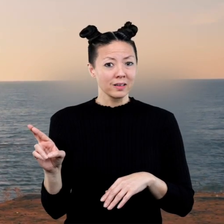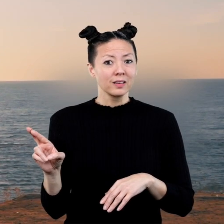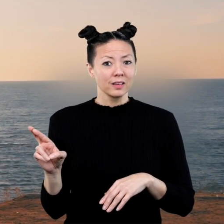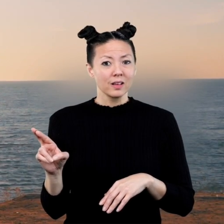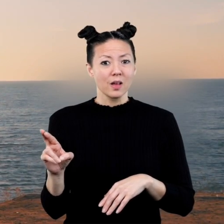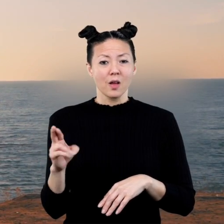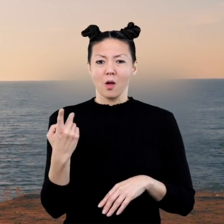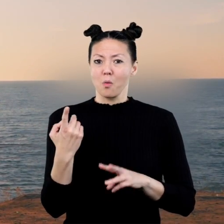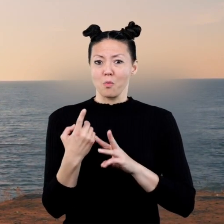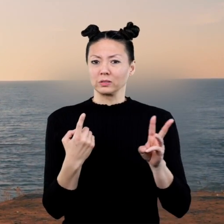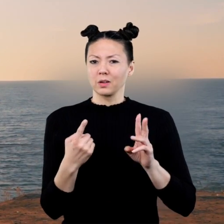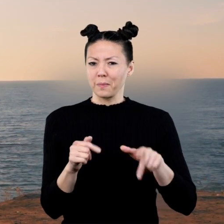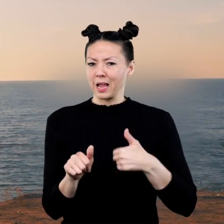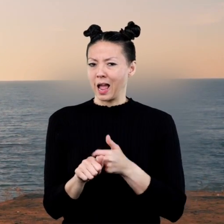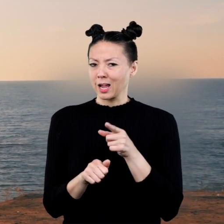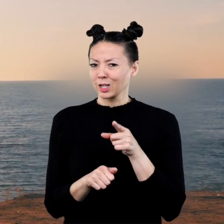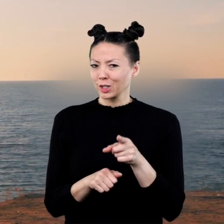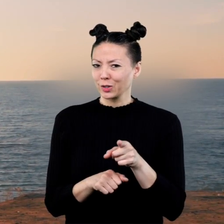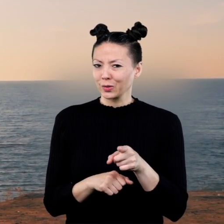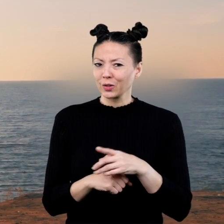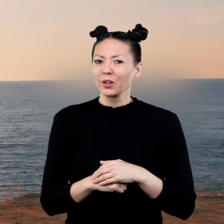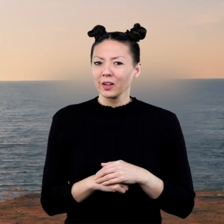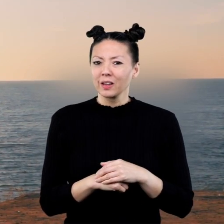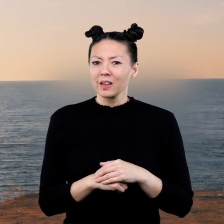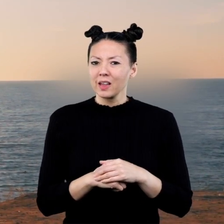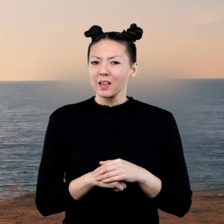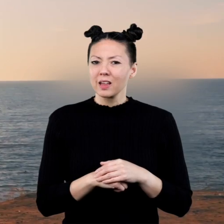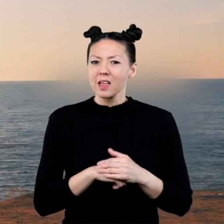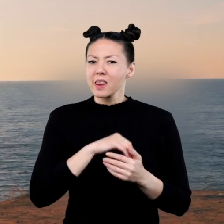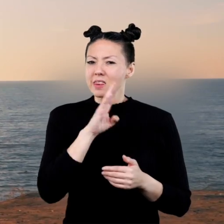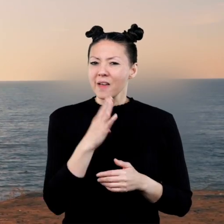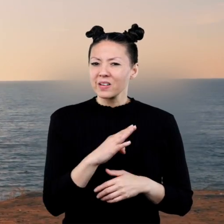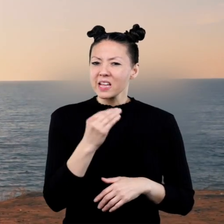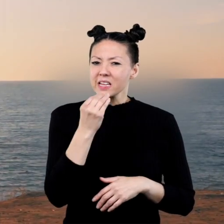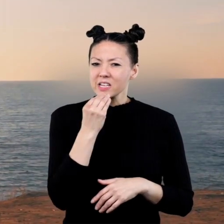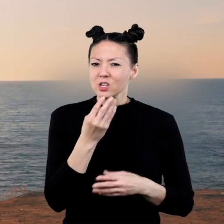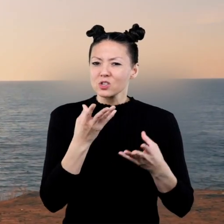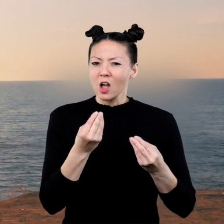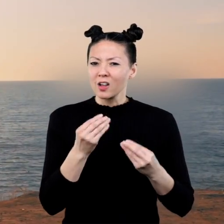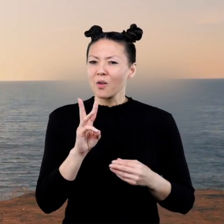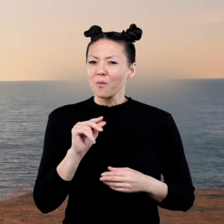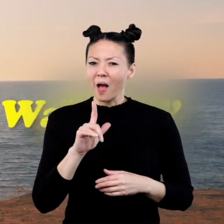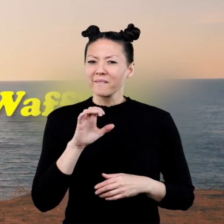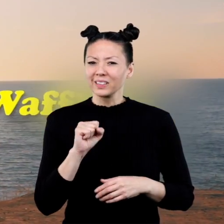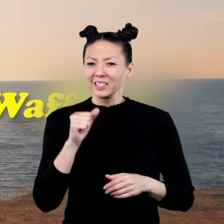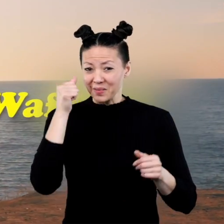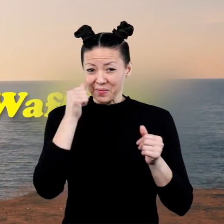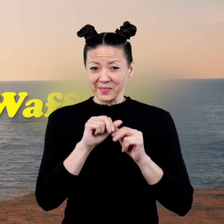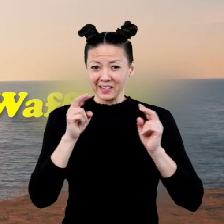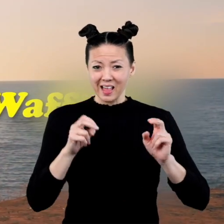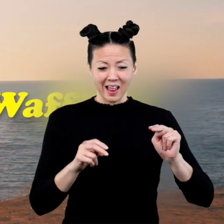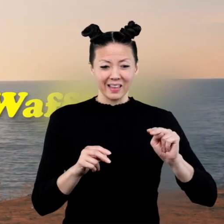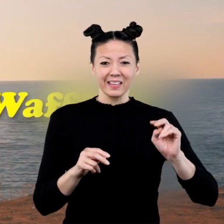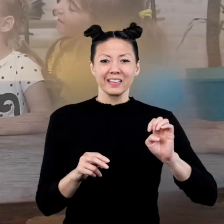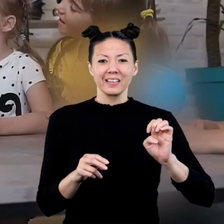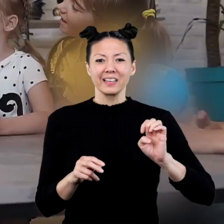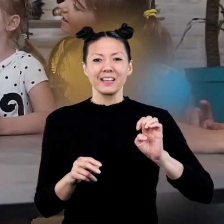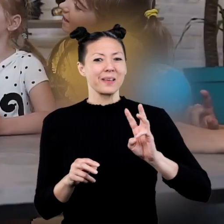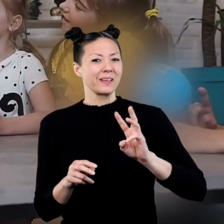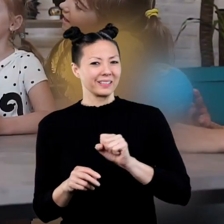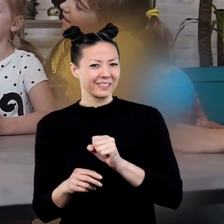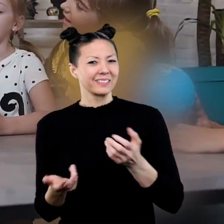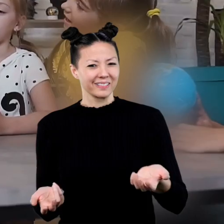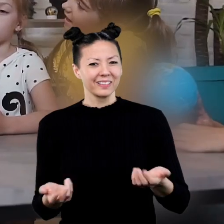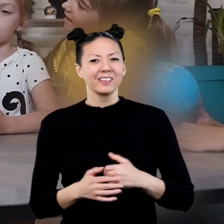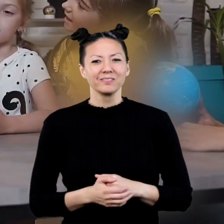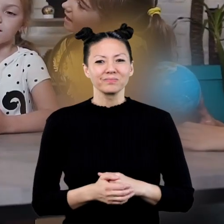behind you. Remember our saying, never eat soggy waffles. If you